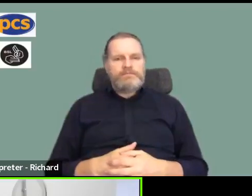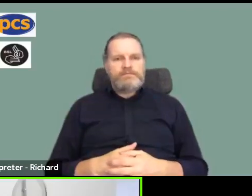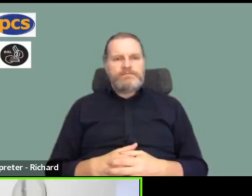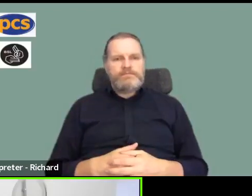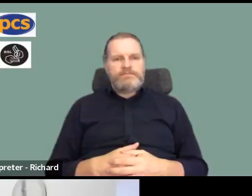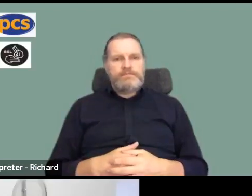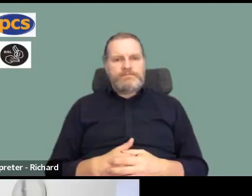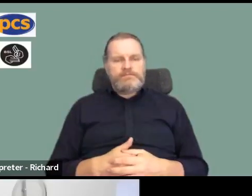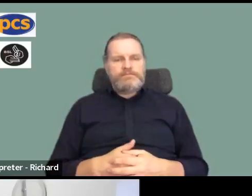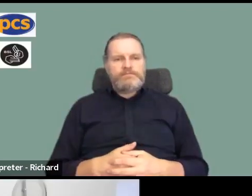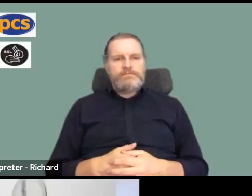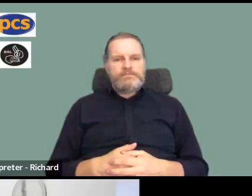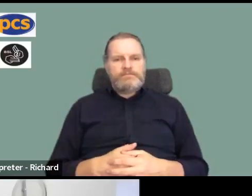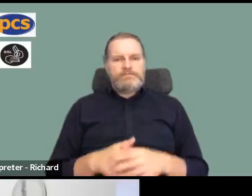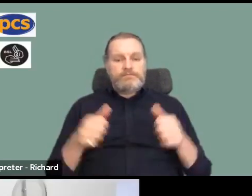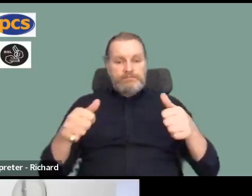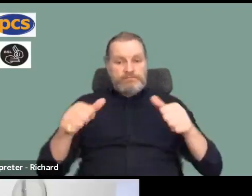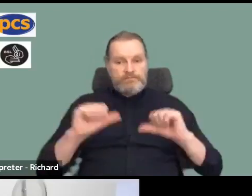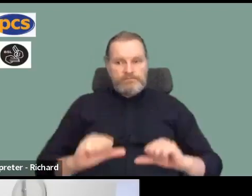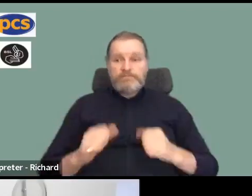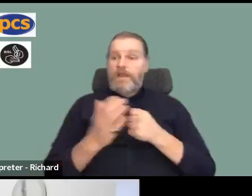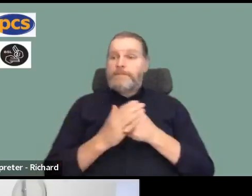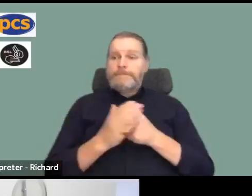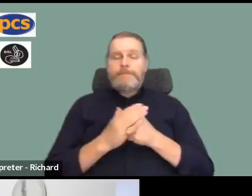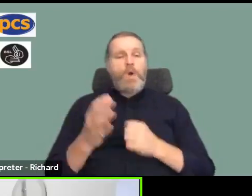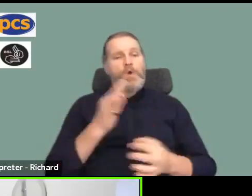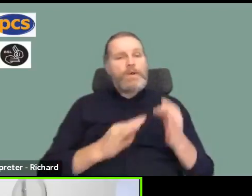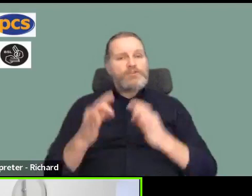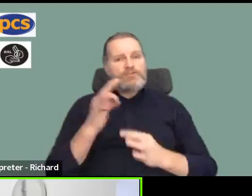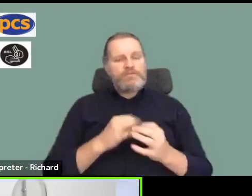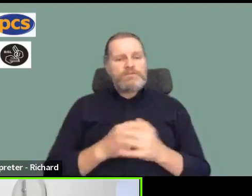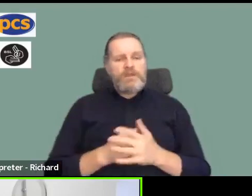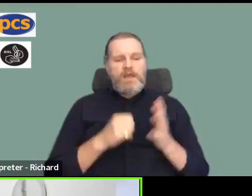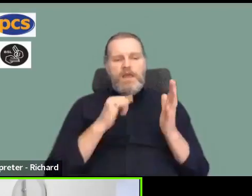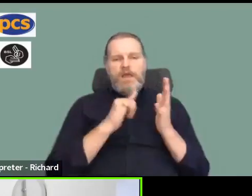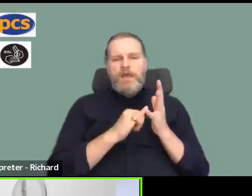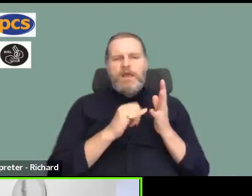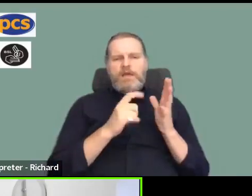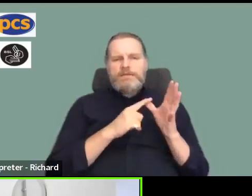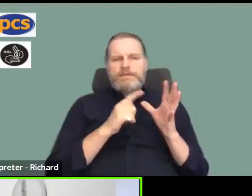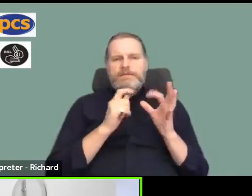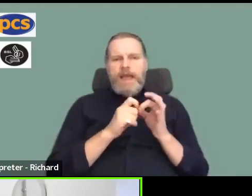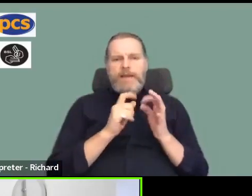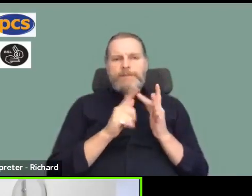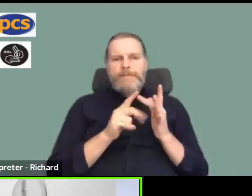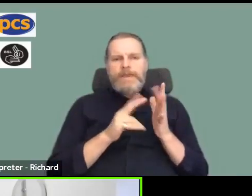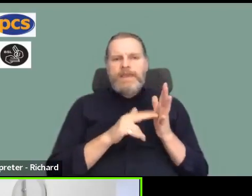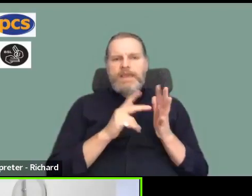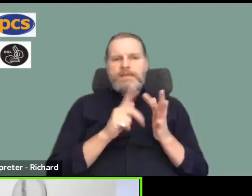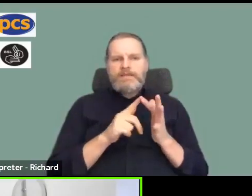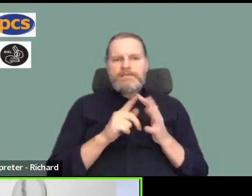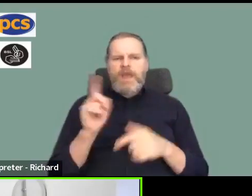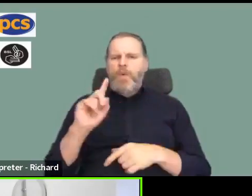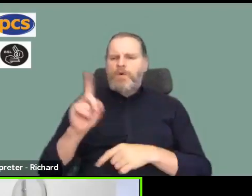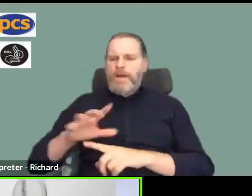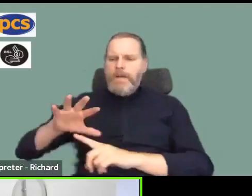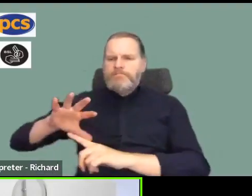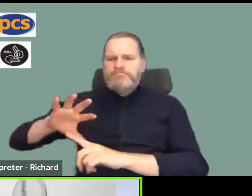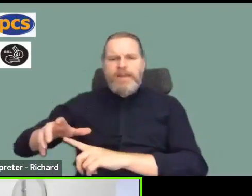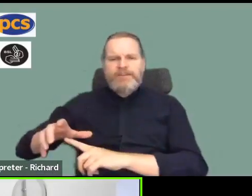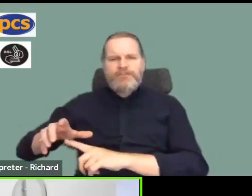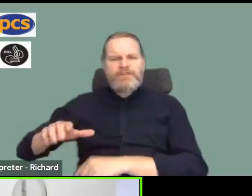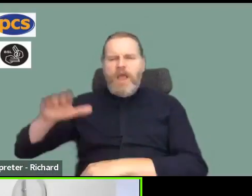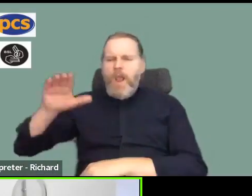a few more questions here. Sabine says, we really need to focus on branches with low turnout in the past.